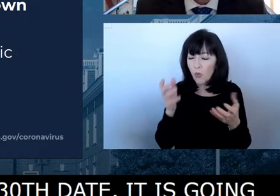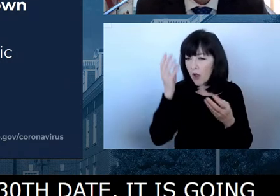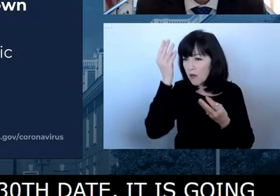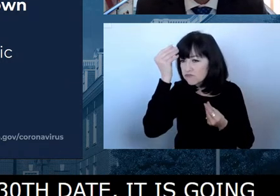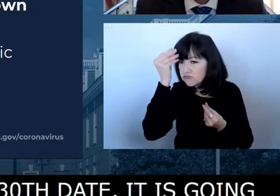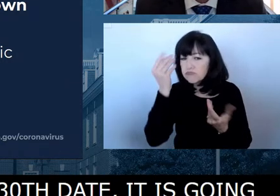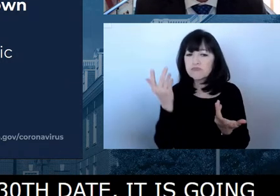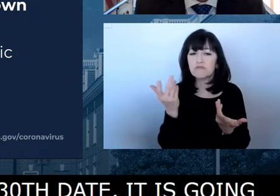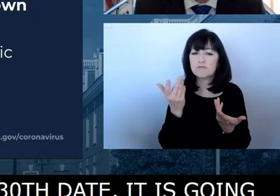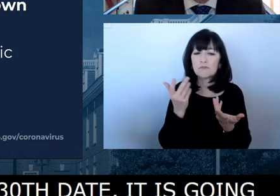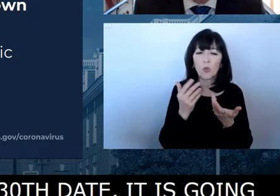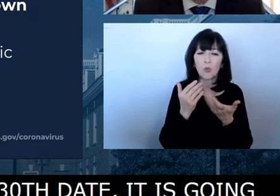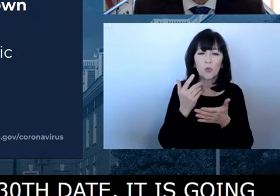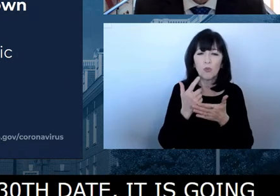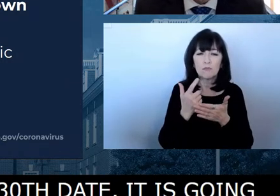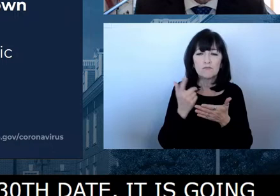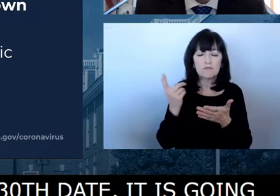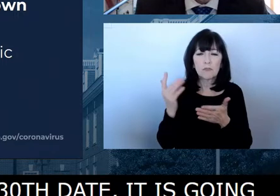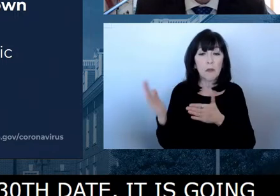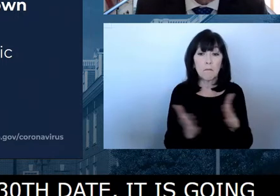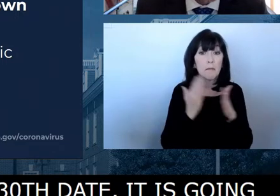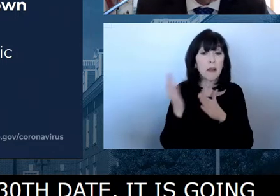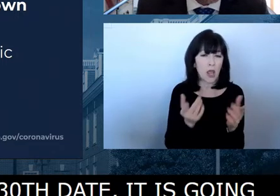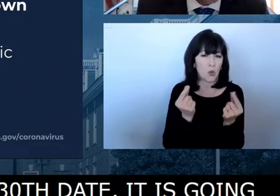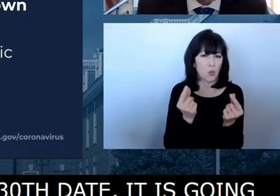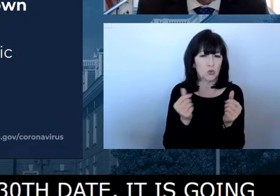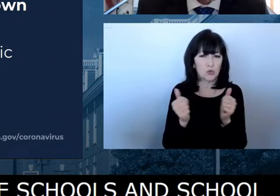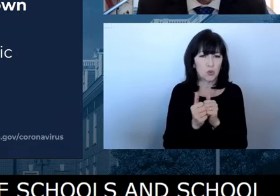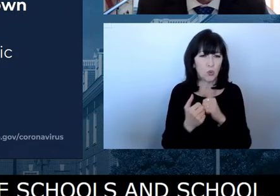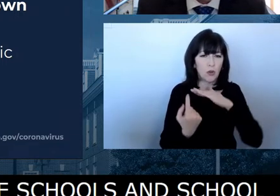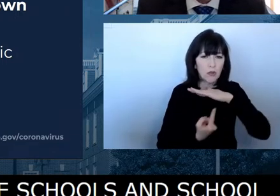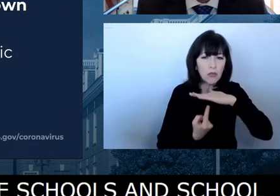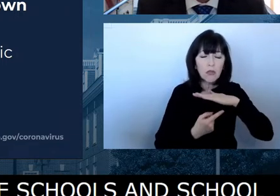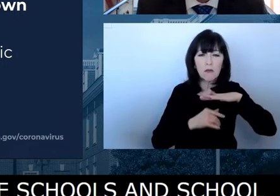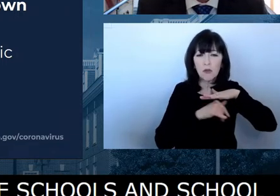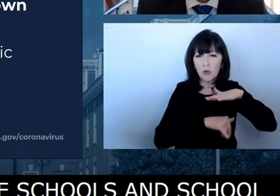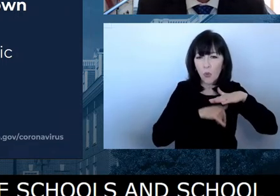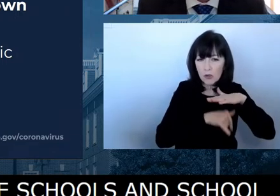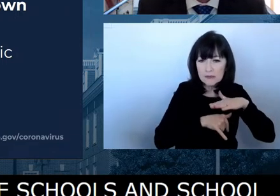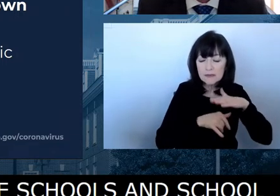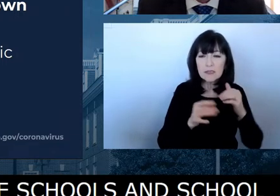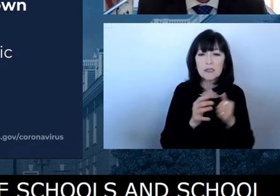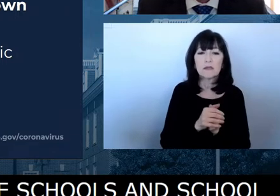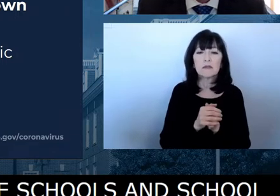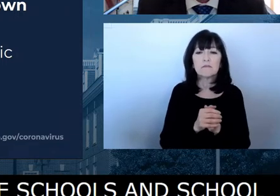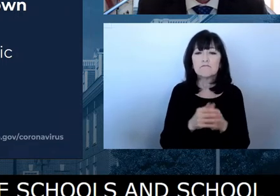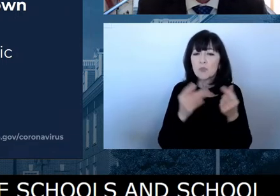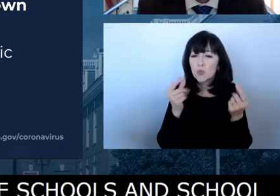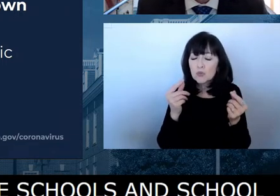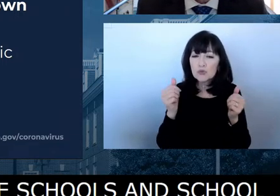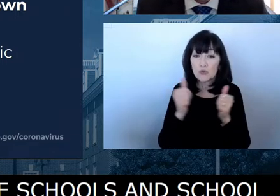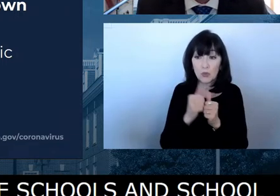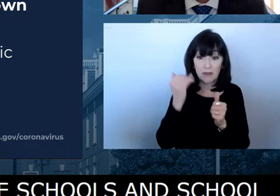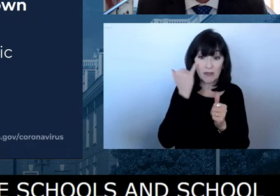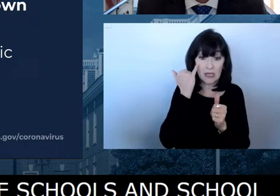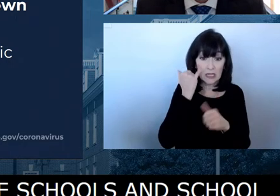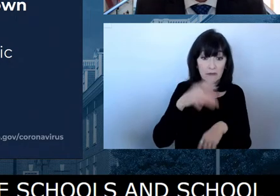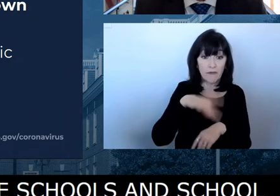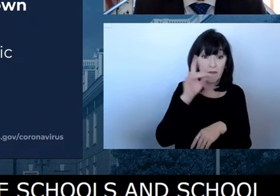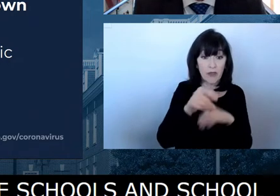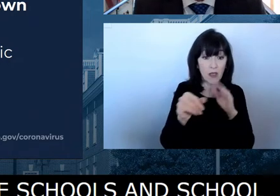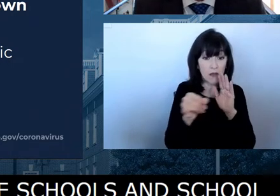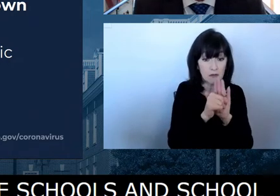quarantining, um, other mitigation strategies that we'll suggest and provide as recommendations.